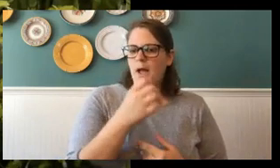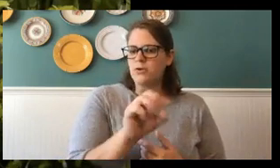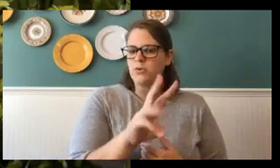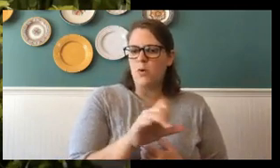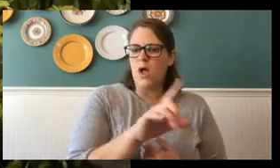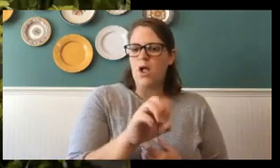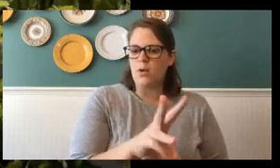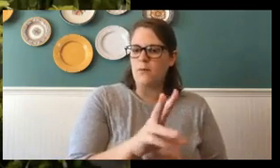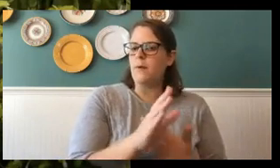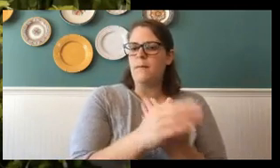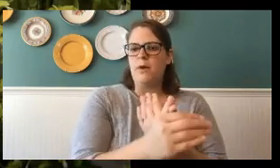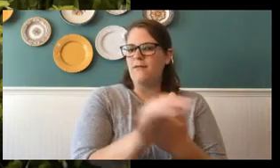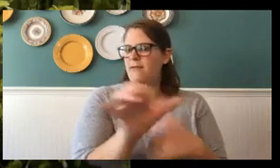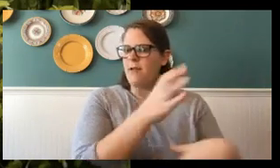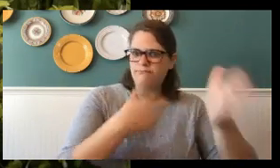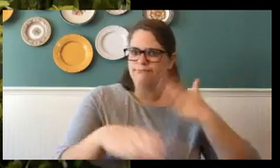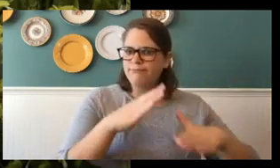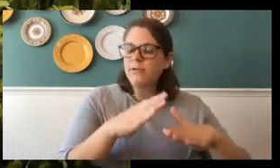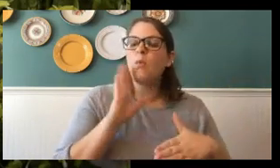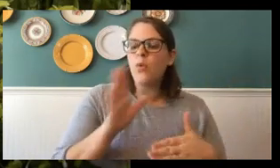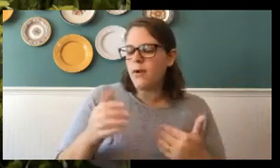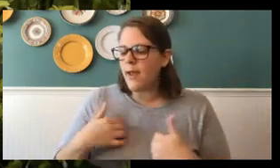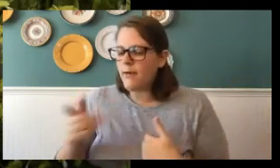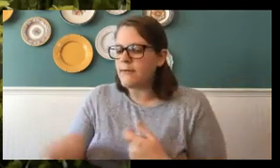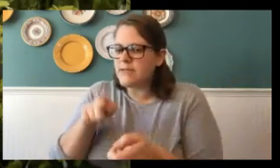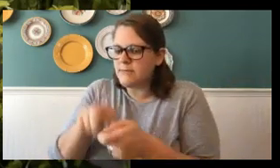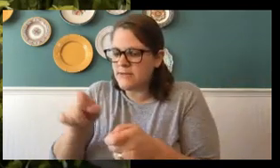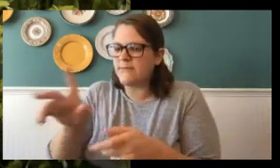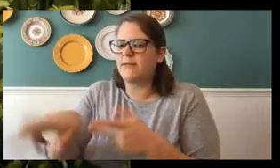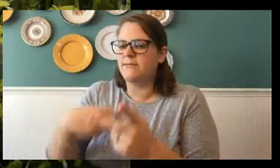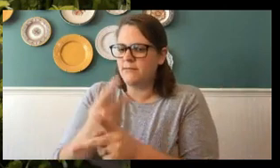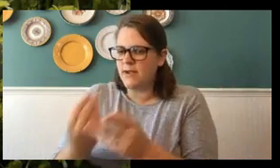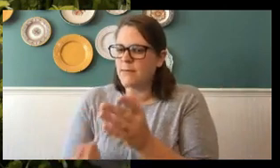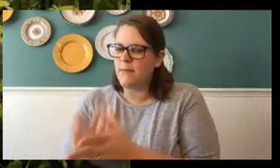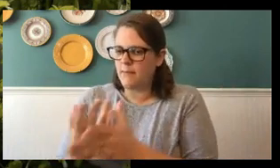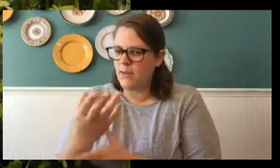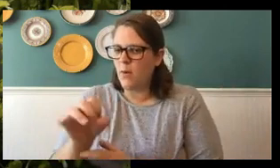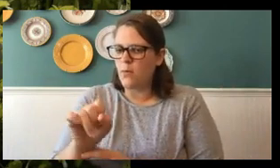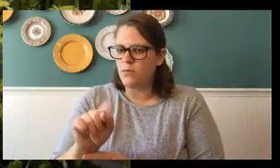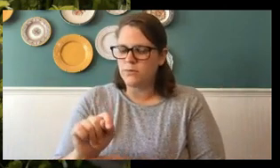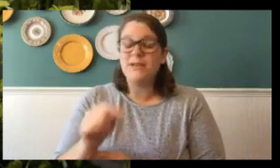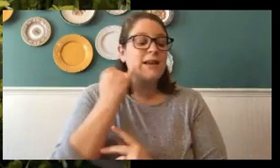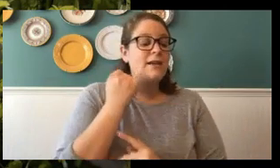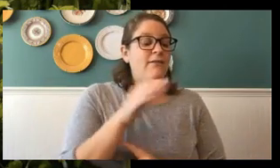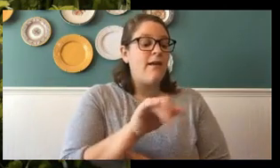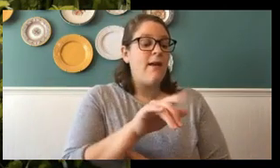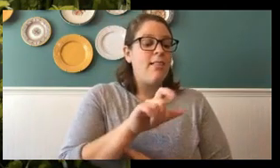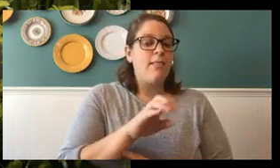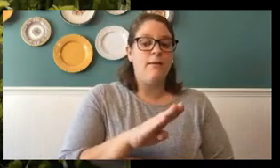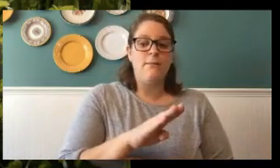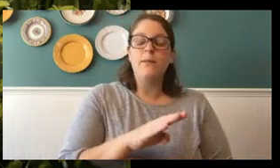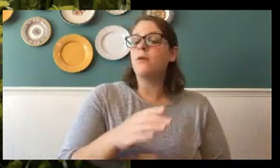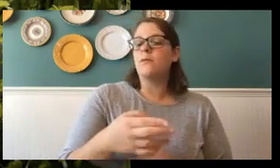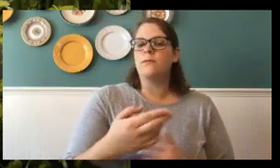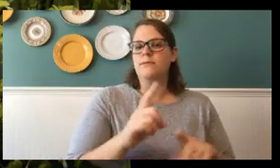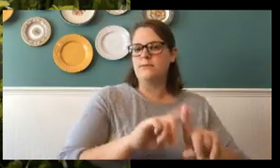his own special butterfly. If Caleb were a long-tailed skipper, he would have his